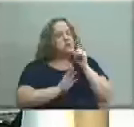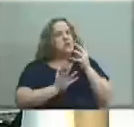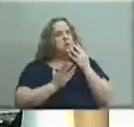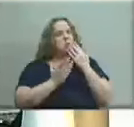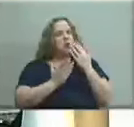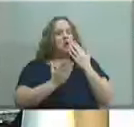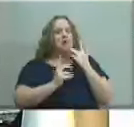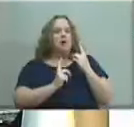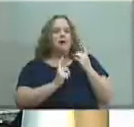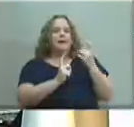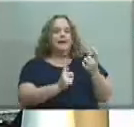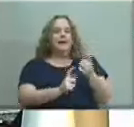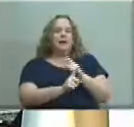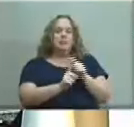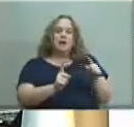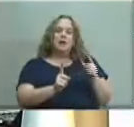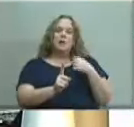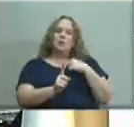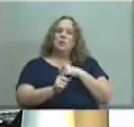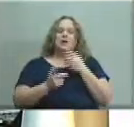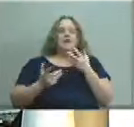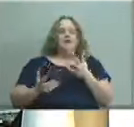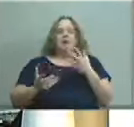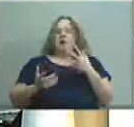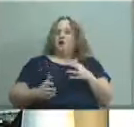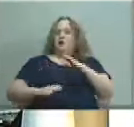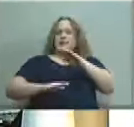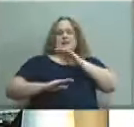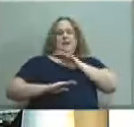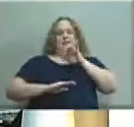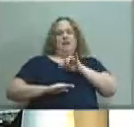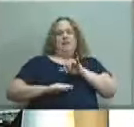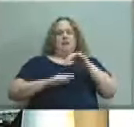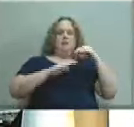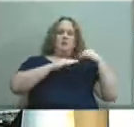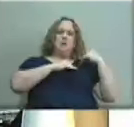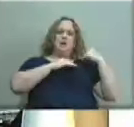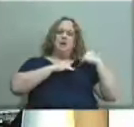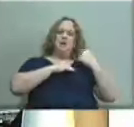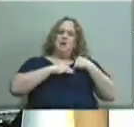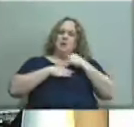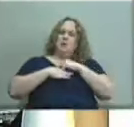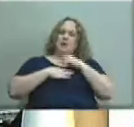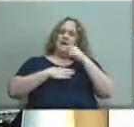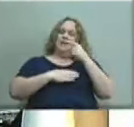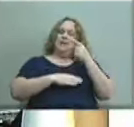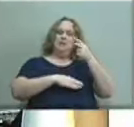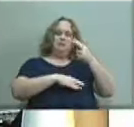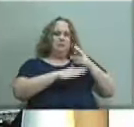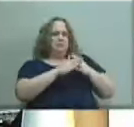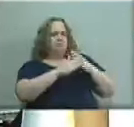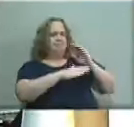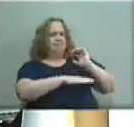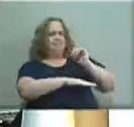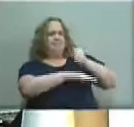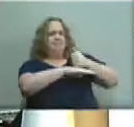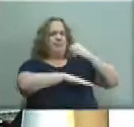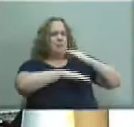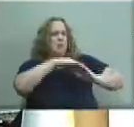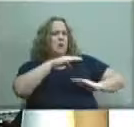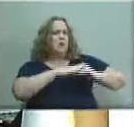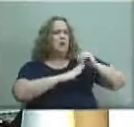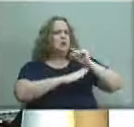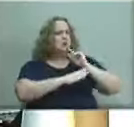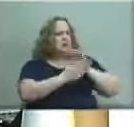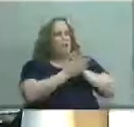uh former board member of westland said we've already met that application by you know building a very nice school out there and it's a big concern